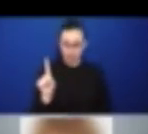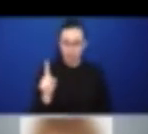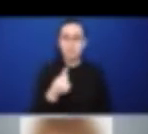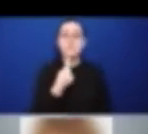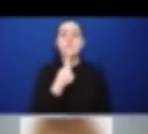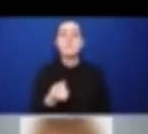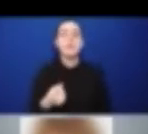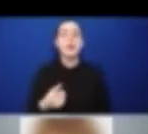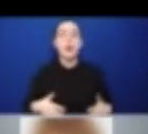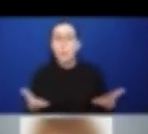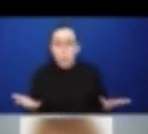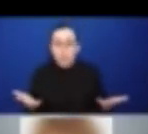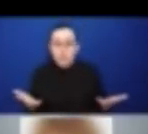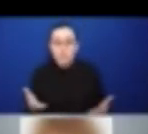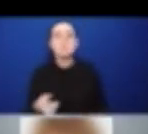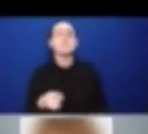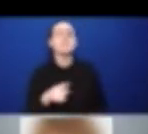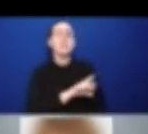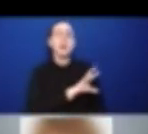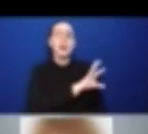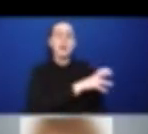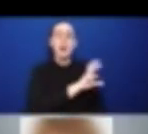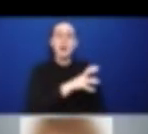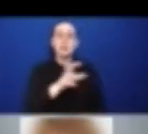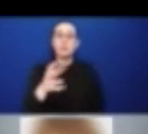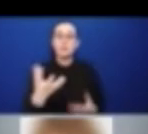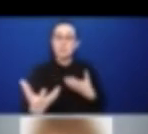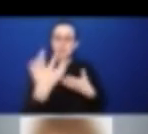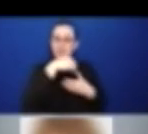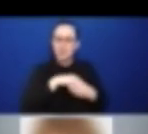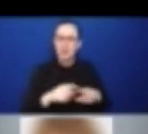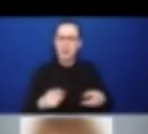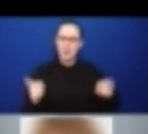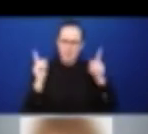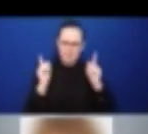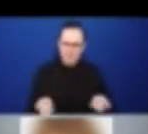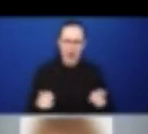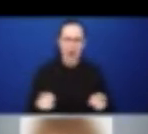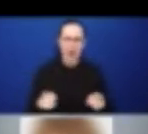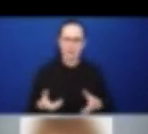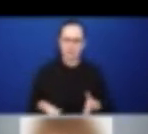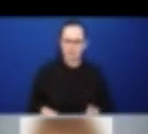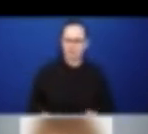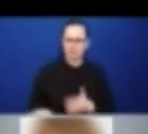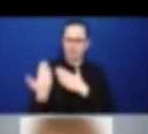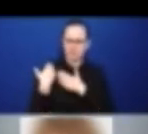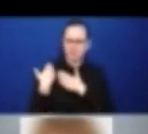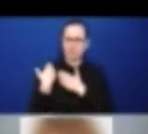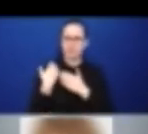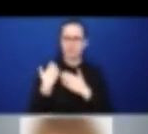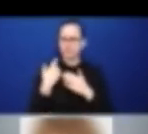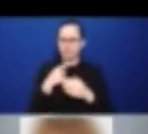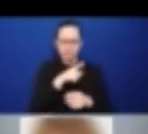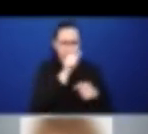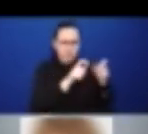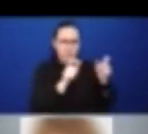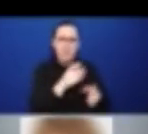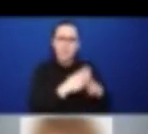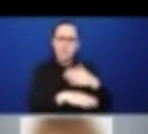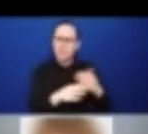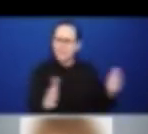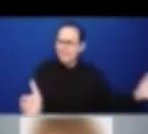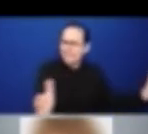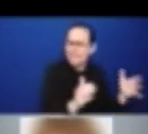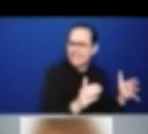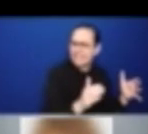and safety of persons with disabilities in situations of risk. And that's including health emergencies that